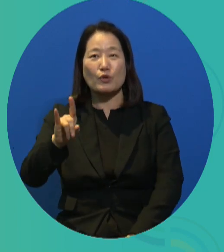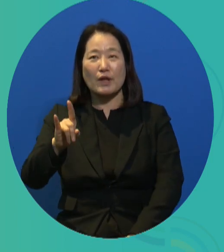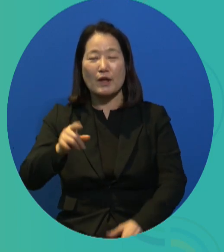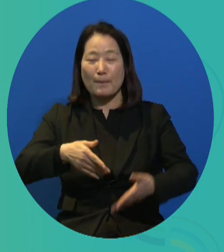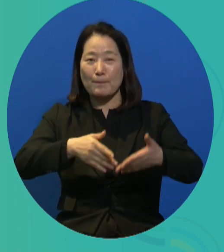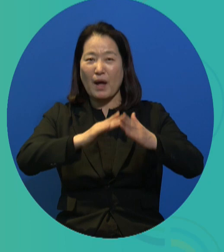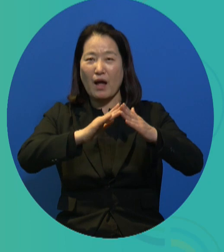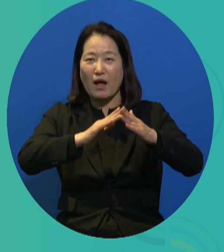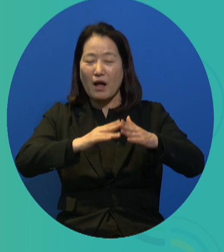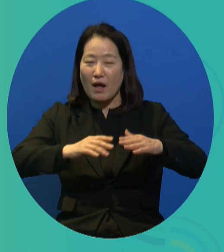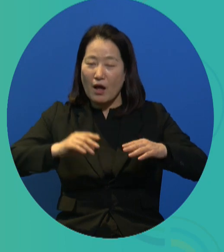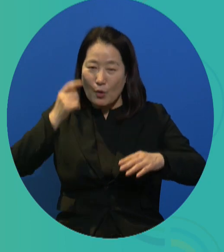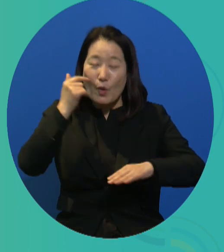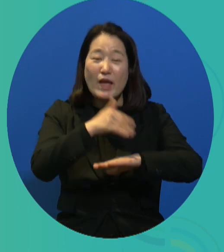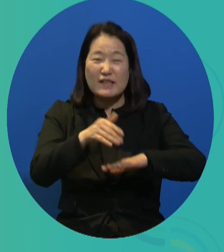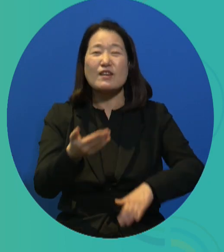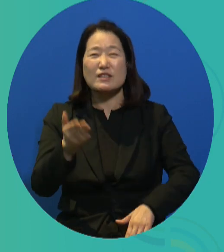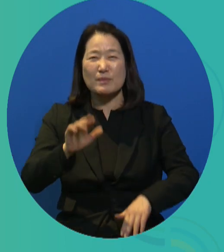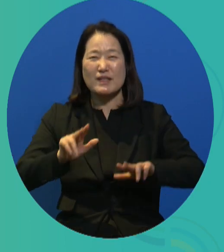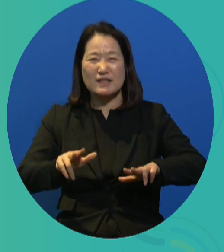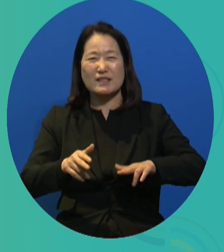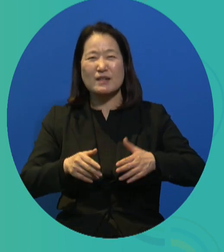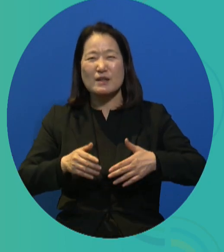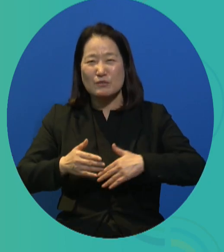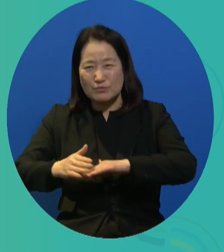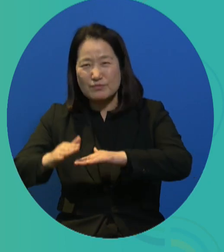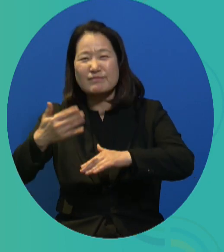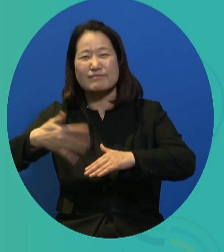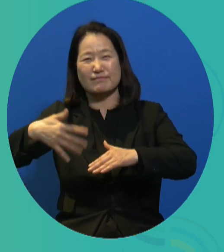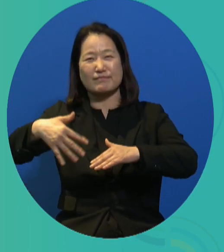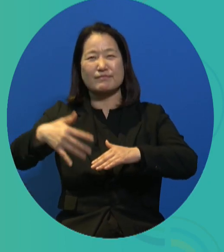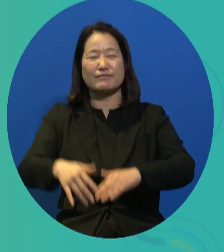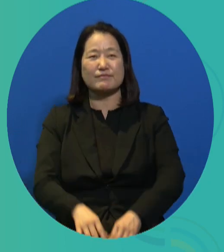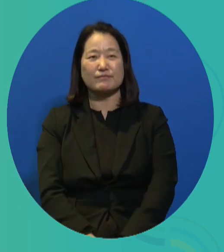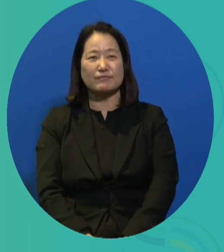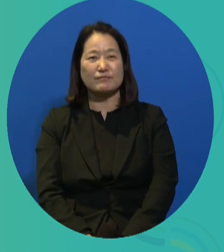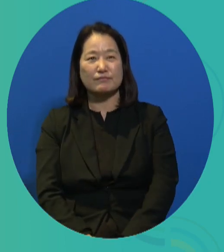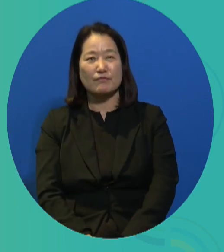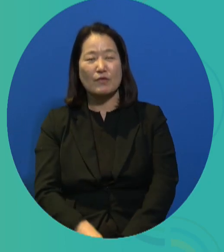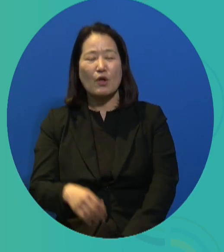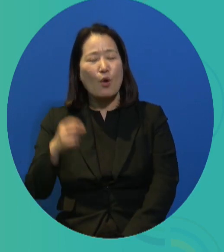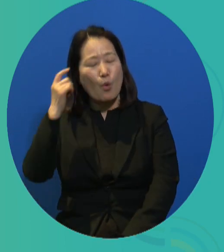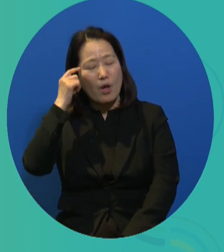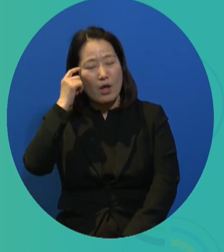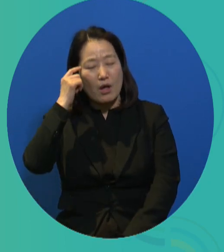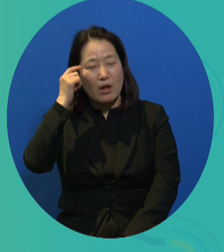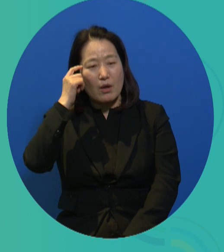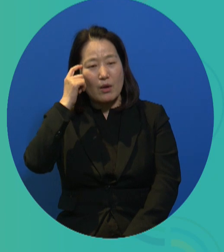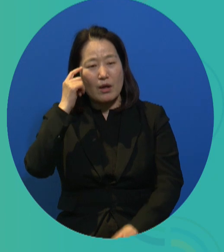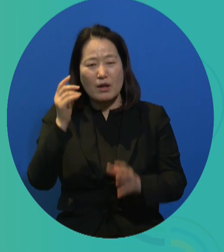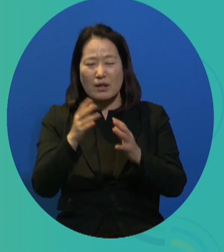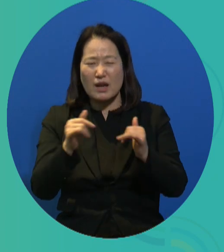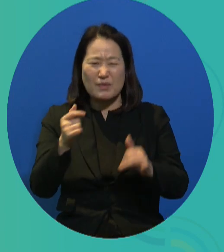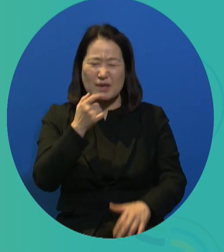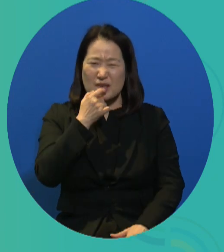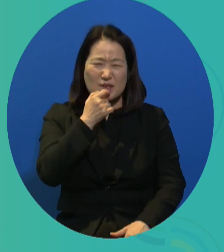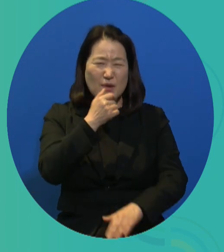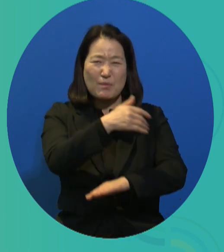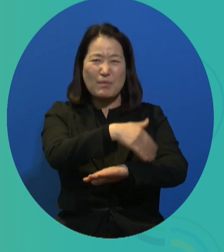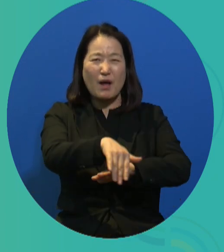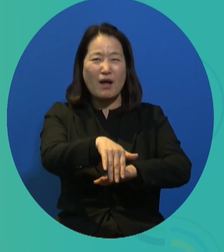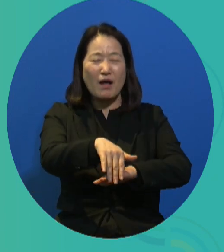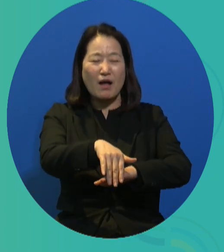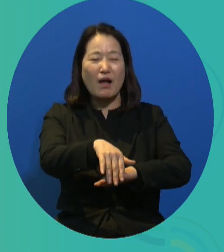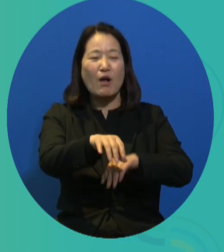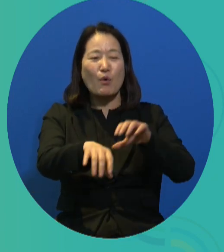center for the disabled. But these plans are not being developed fully because of NIMBY